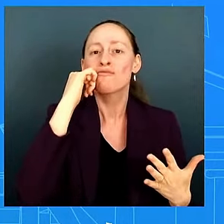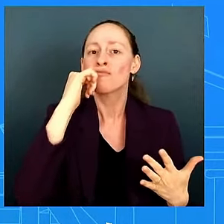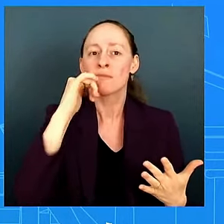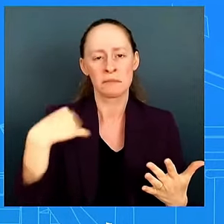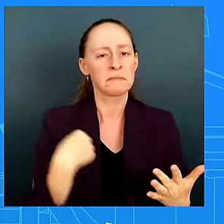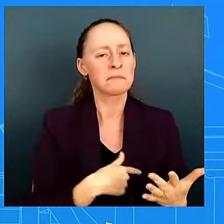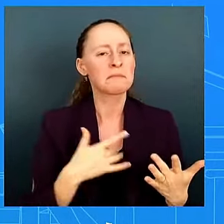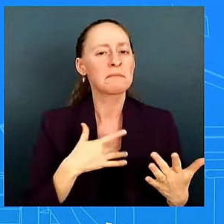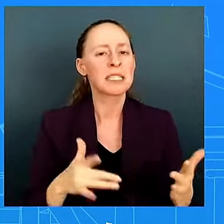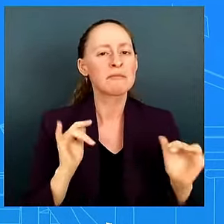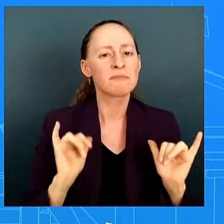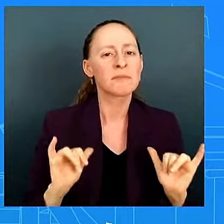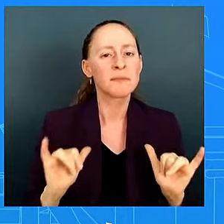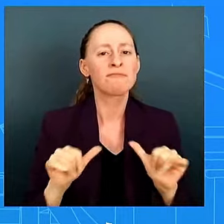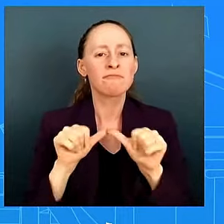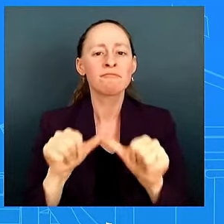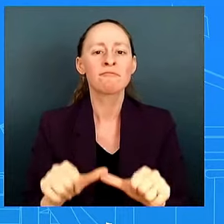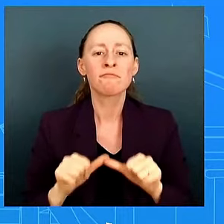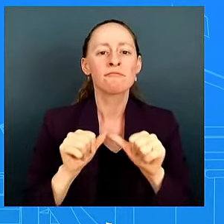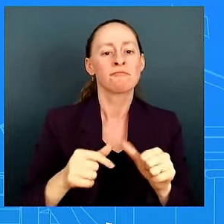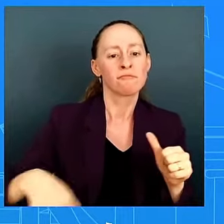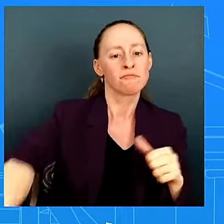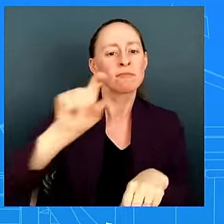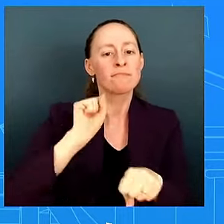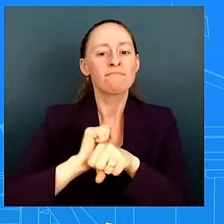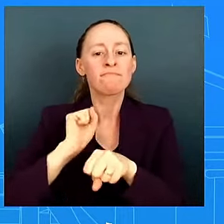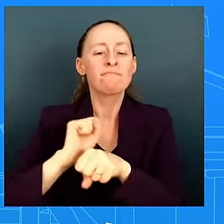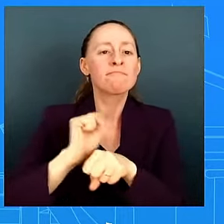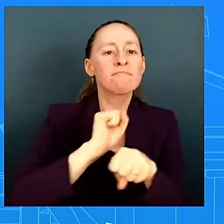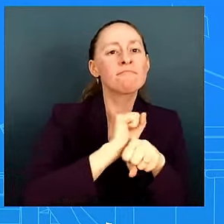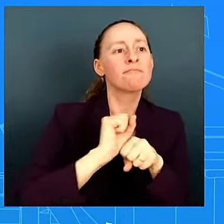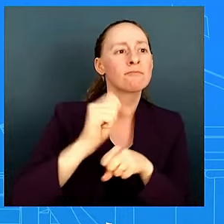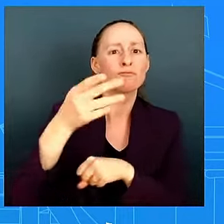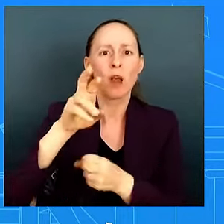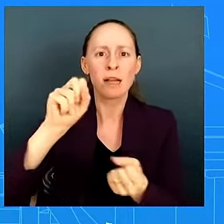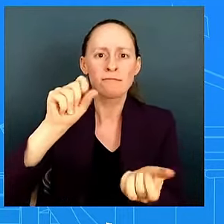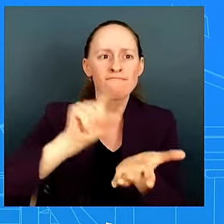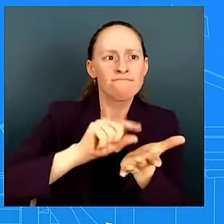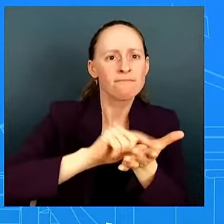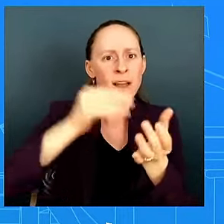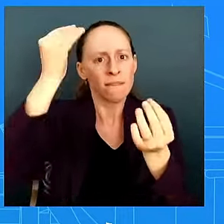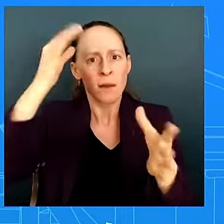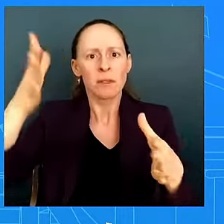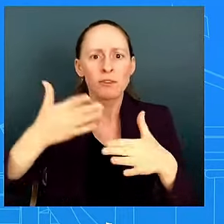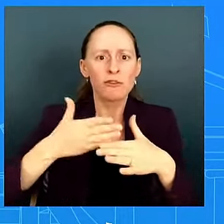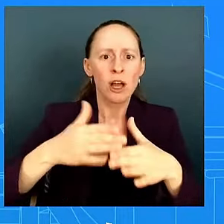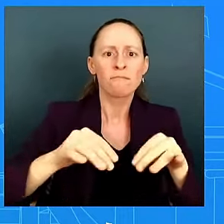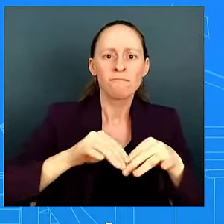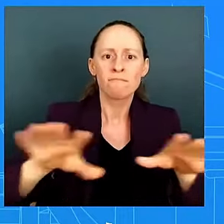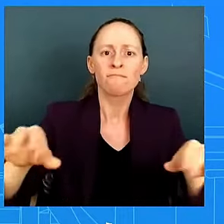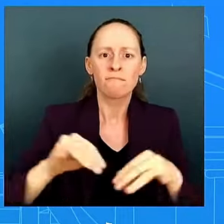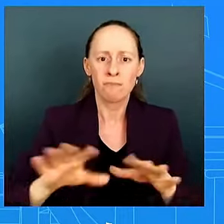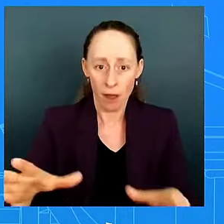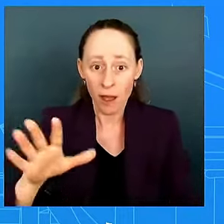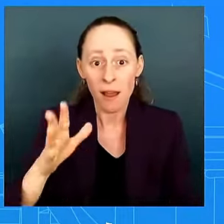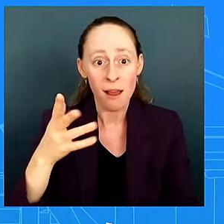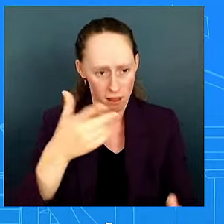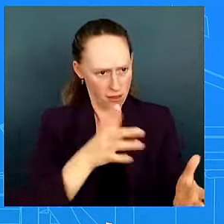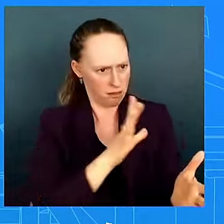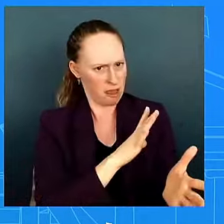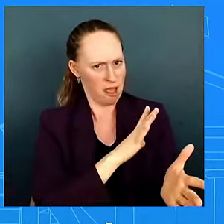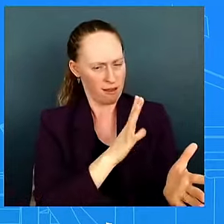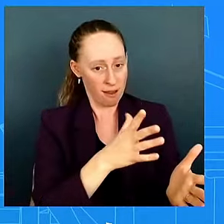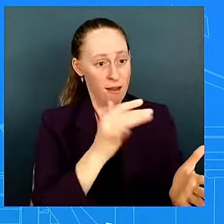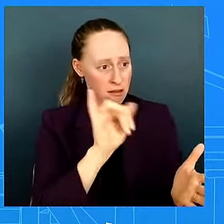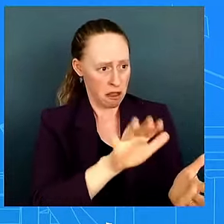and you all have the right to do your jobs but you know we also have our right as the press office here in the administration if we